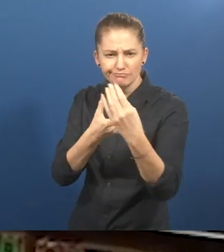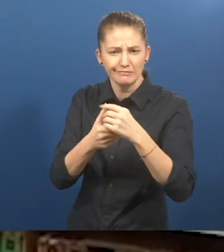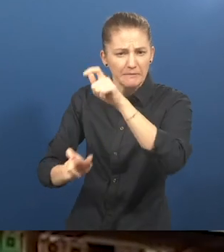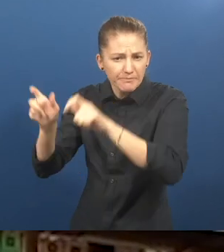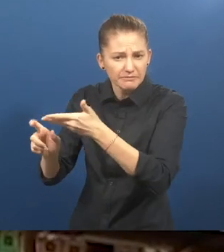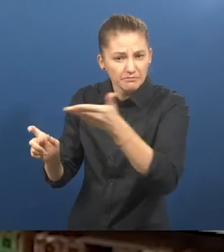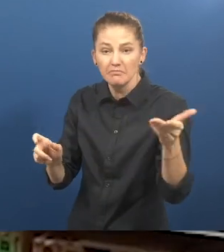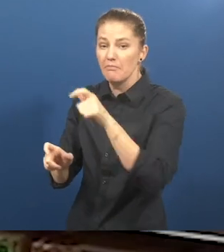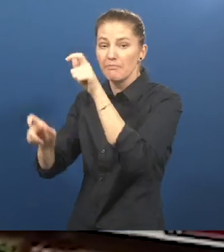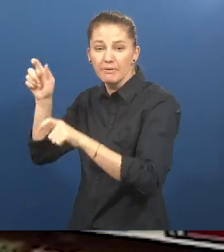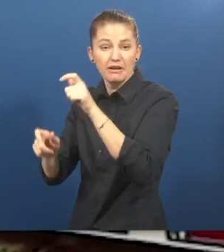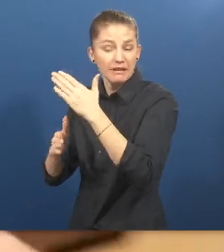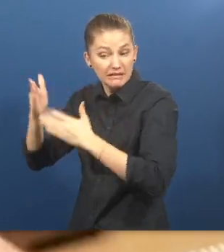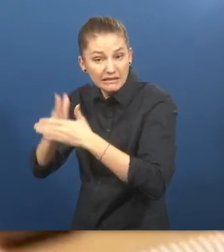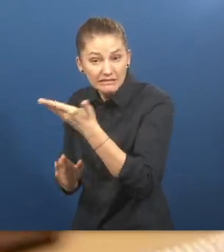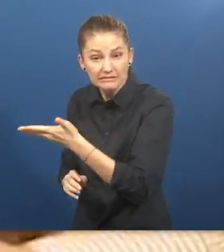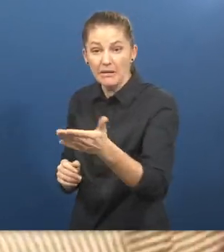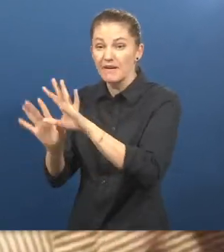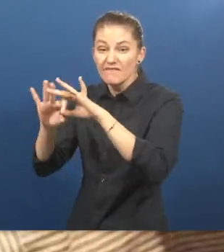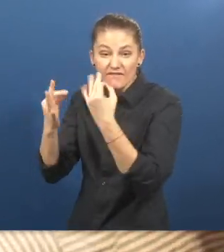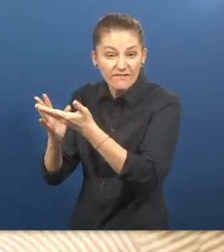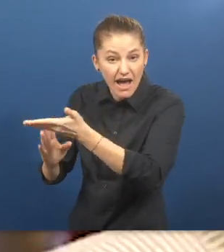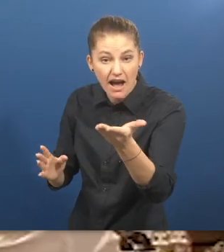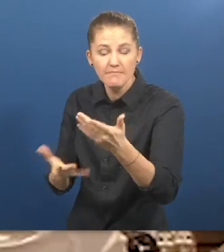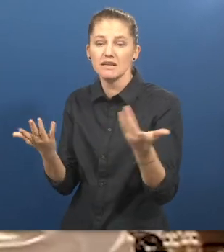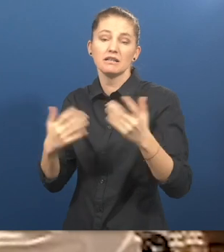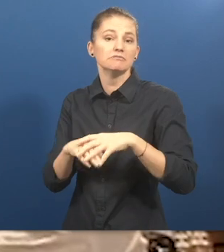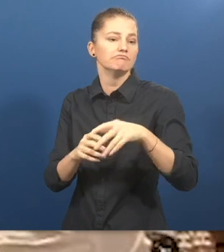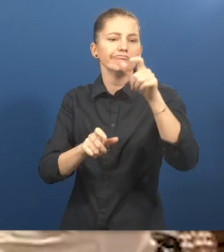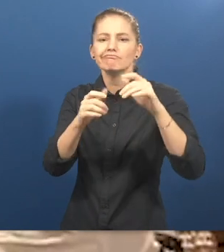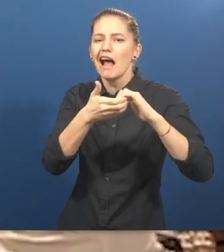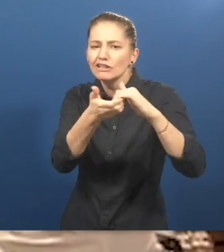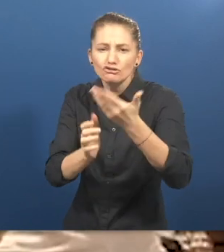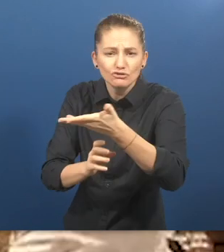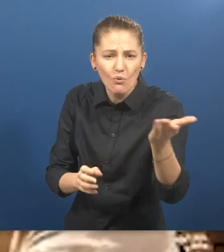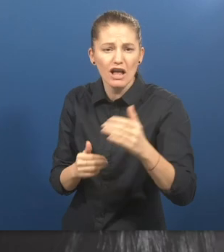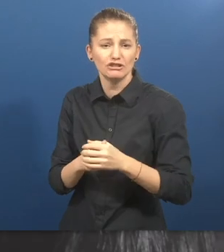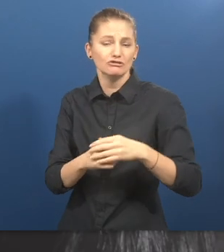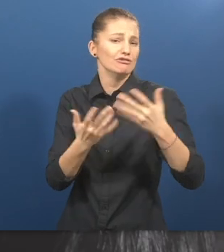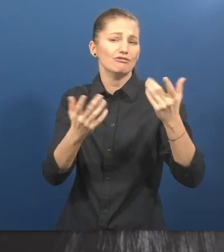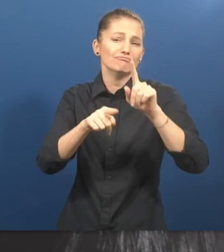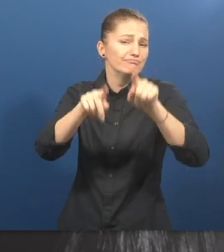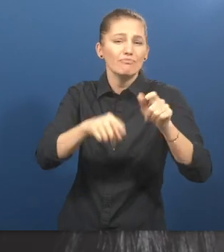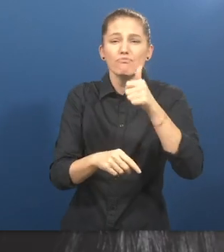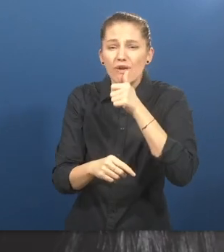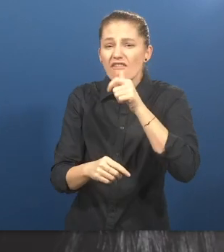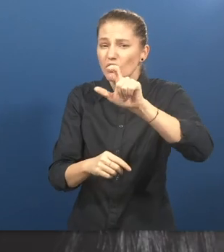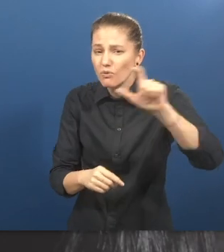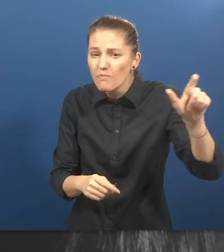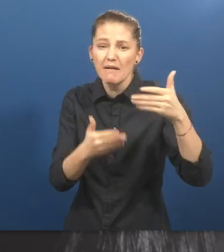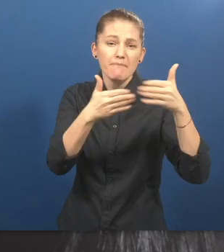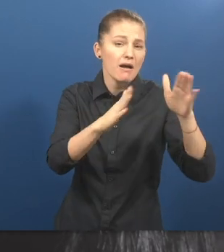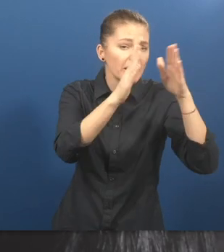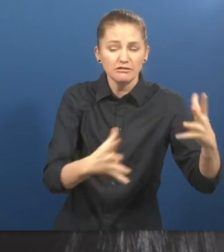and also our stakeholders involved in our process, whether private companies or public institutions. From the